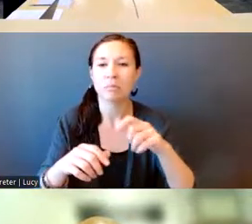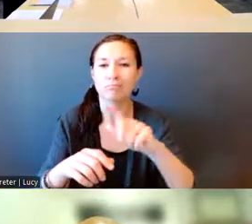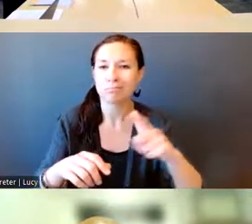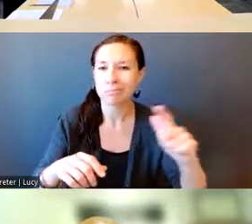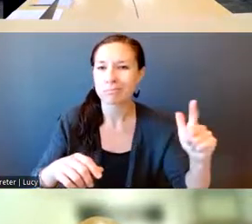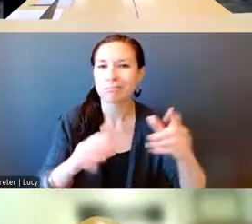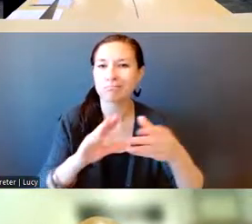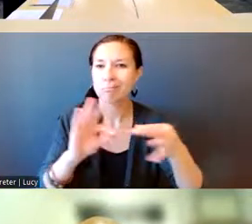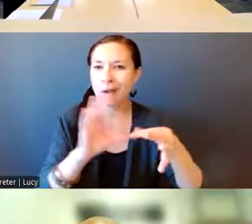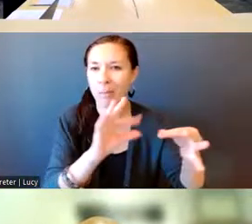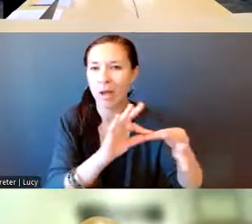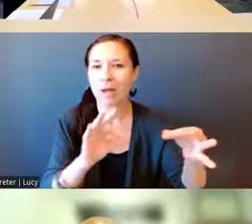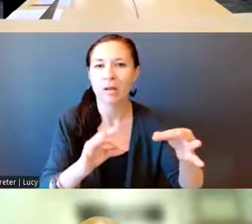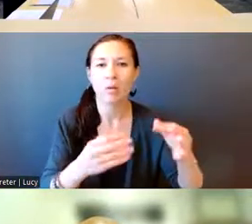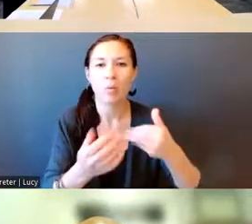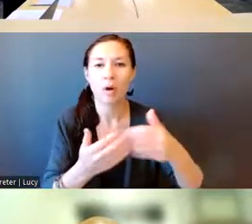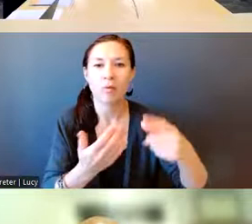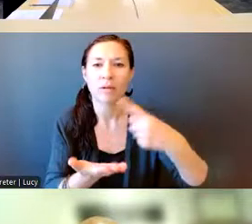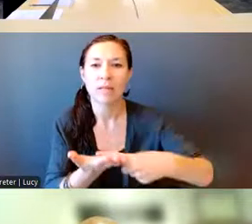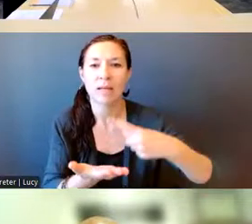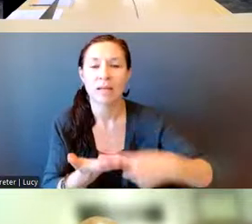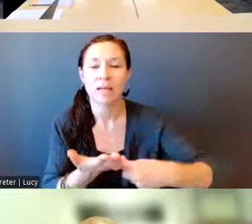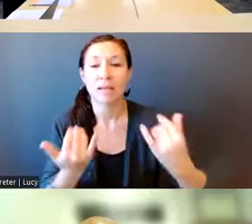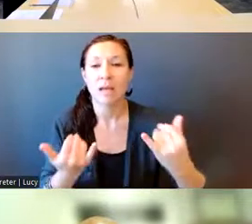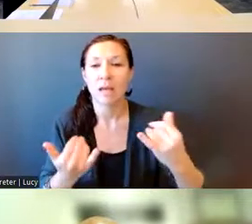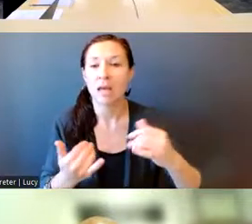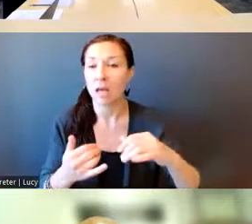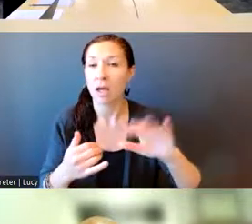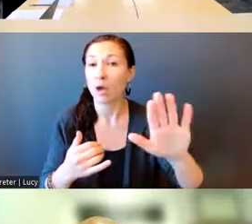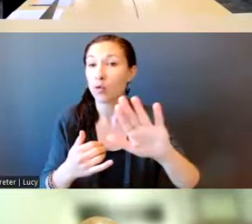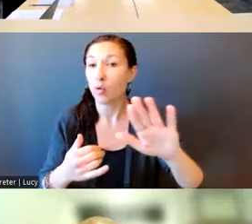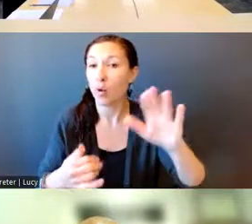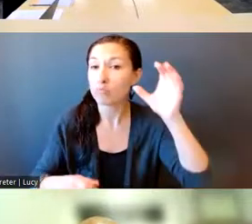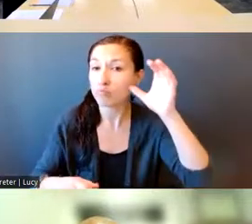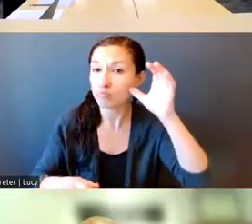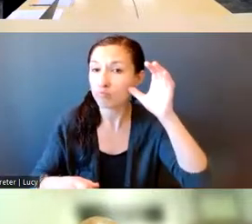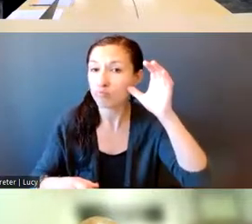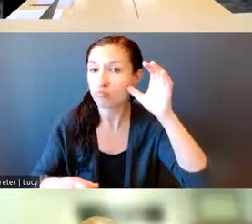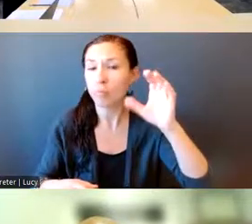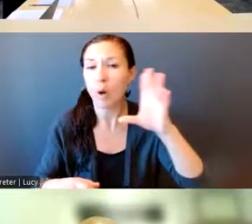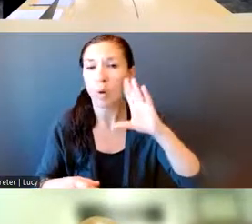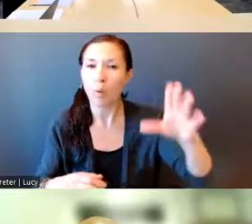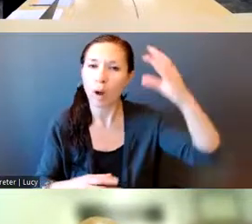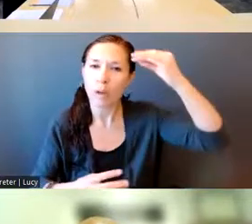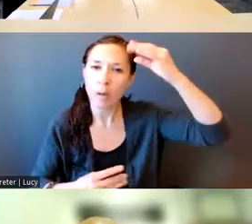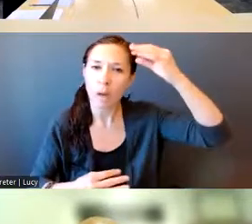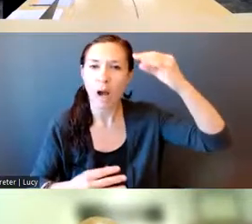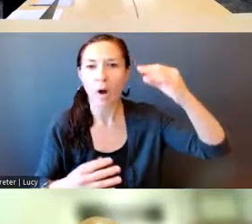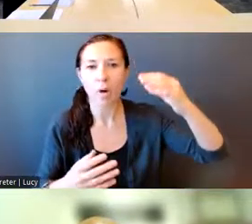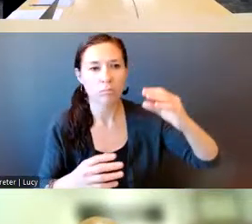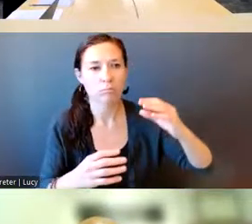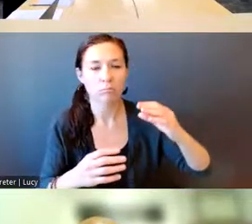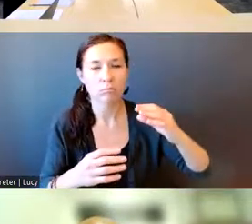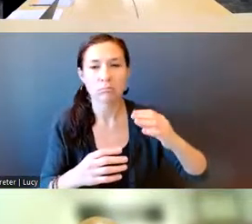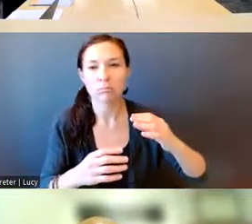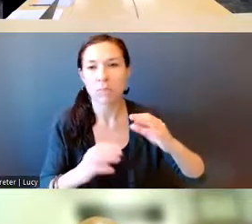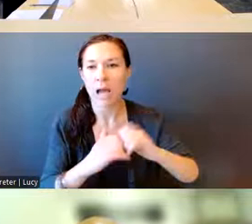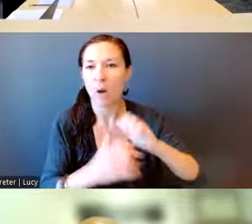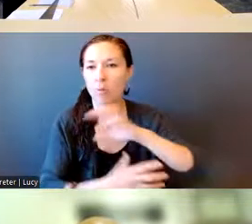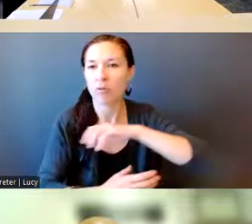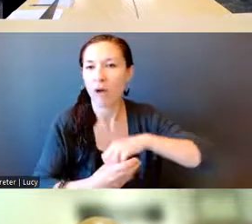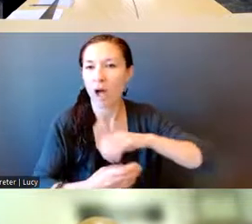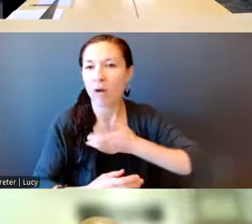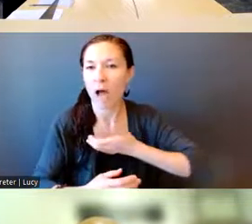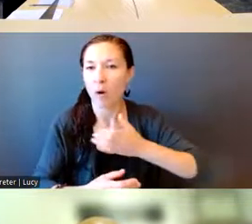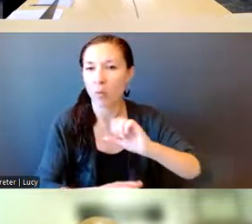And we will take your comments into consideration as we move forward in doing some more of our work and go from